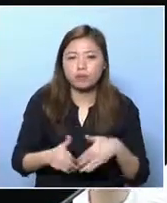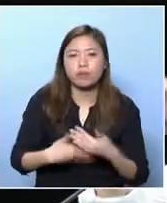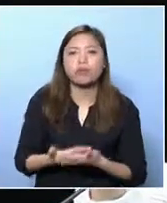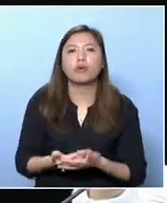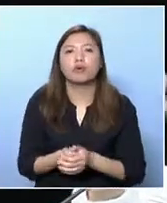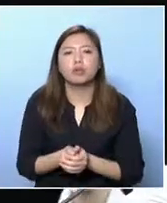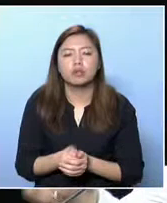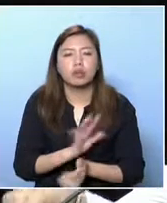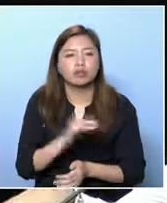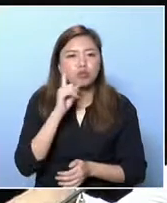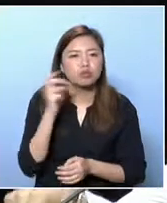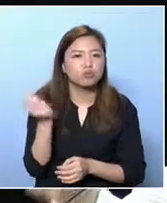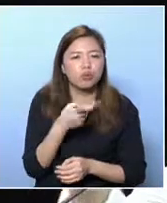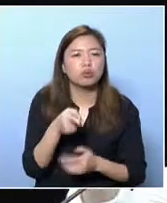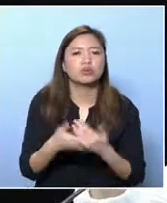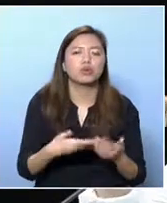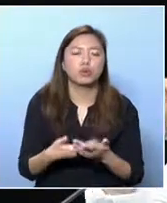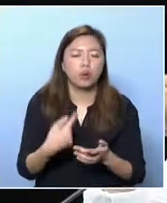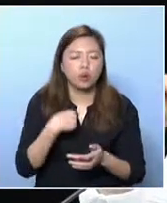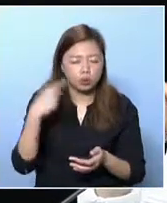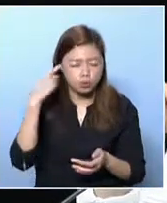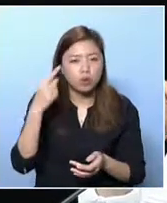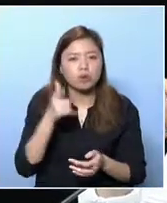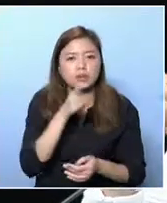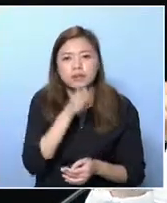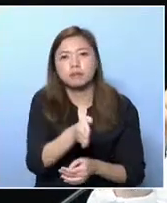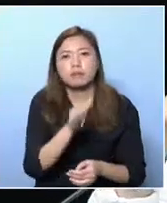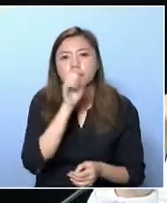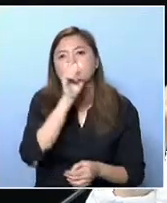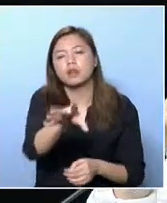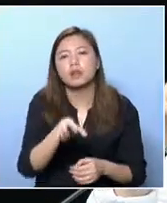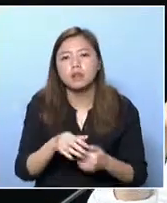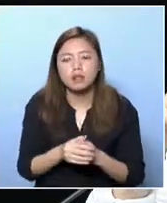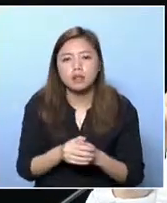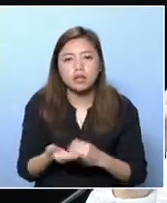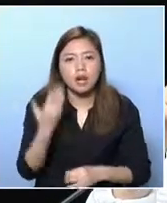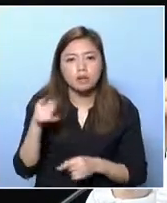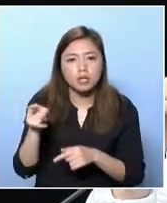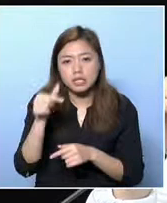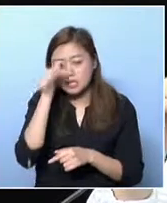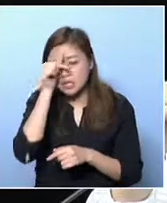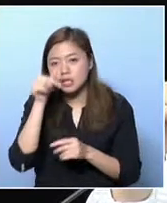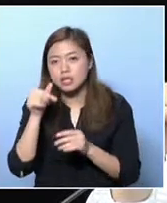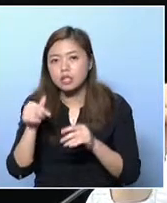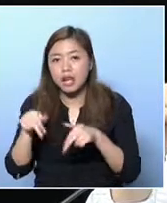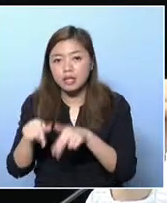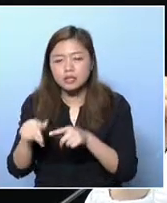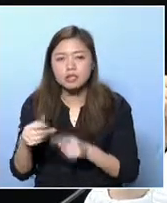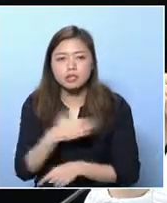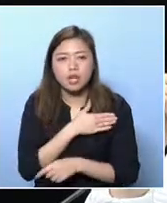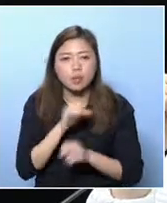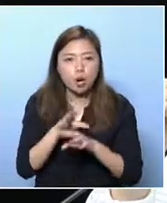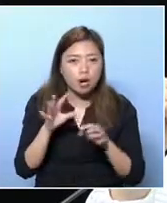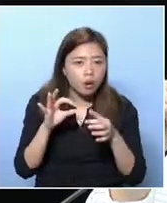They have many excuses. I don't want to go round and round in circles. So I have a direct question. There was a question